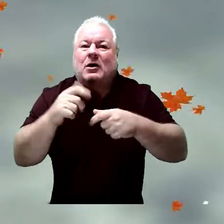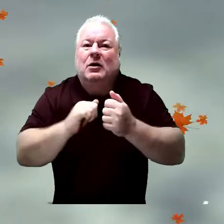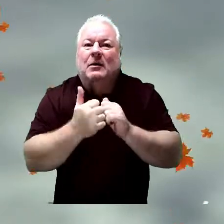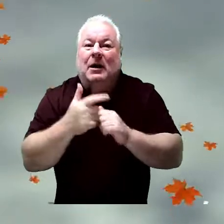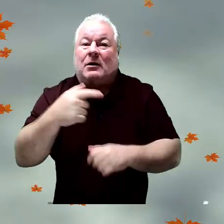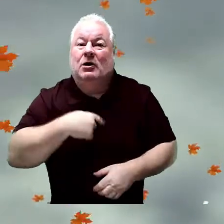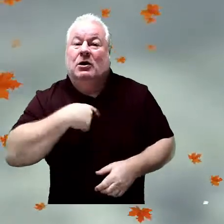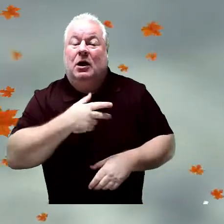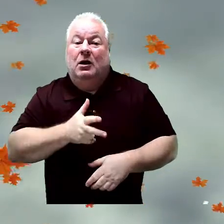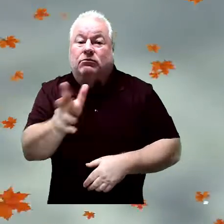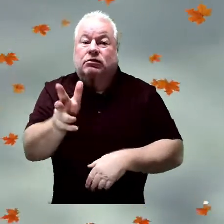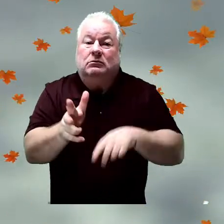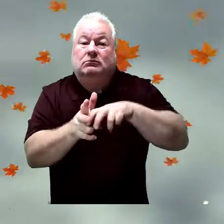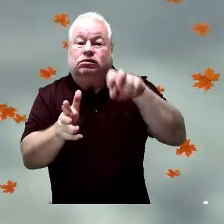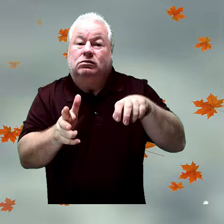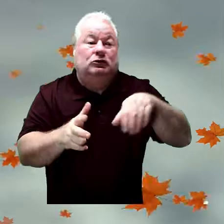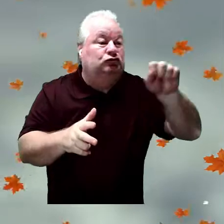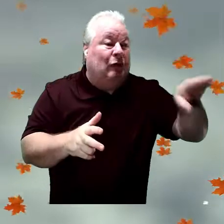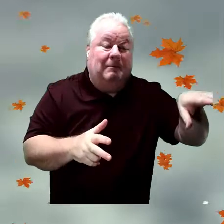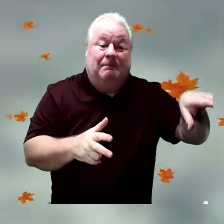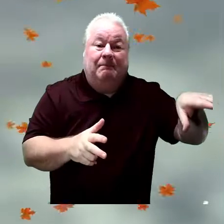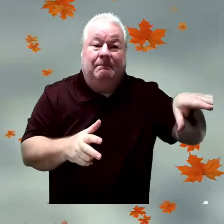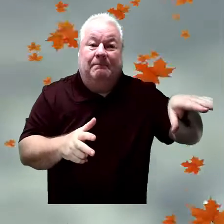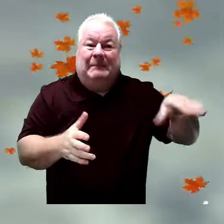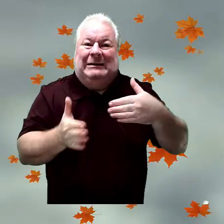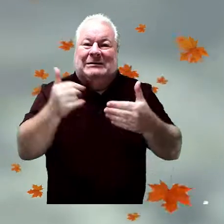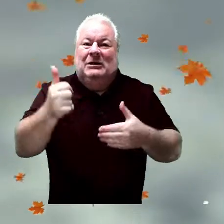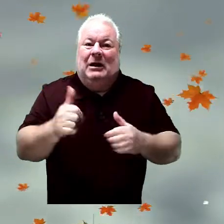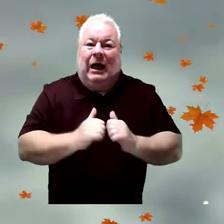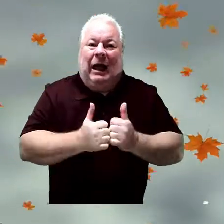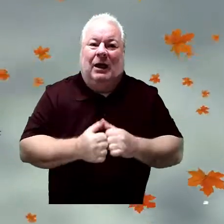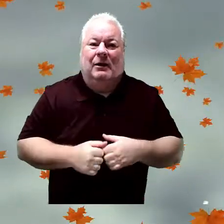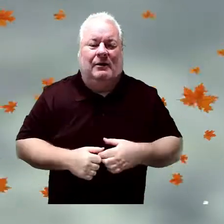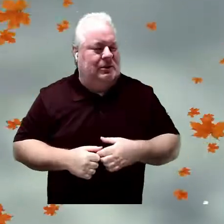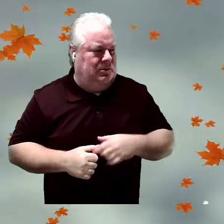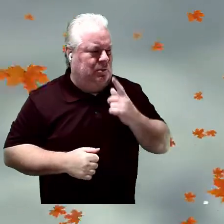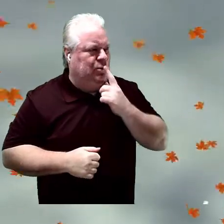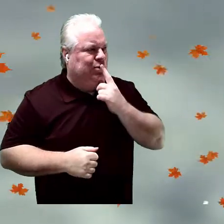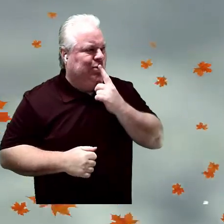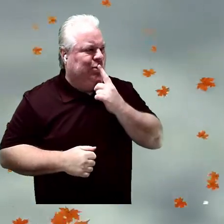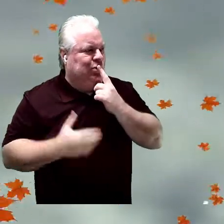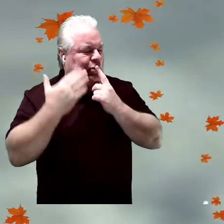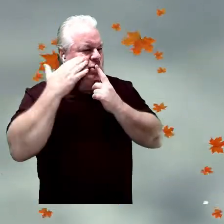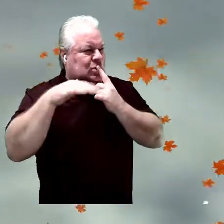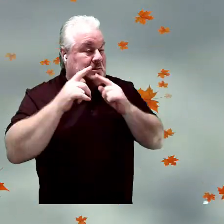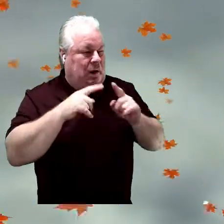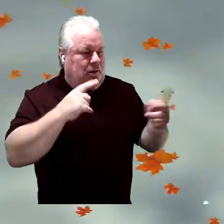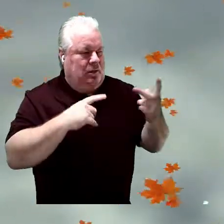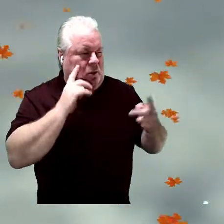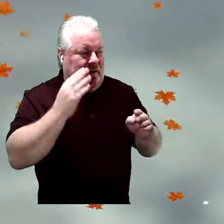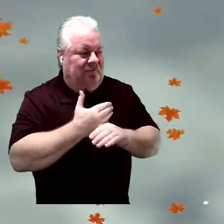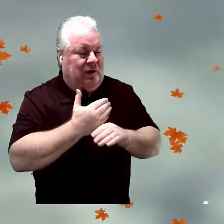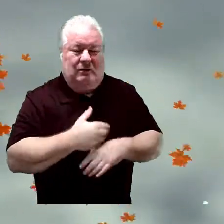to make drop-off time easier. Ah. Well, how? Well, I don't know yet, but we'll figure it out.